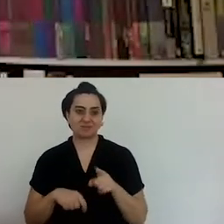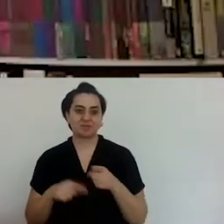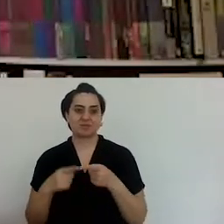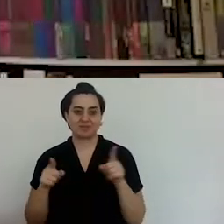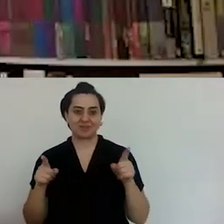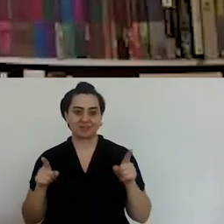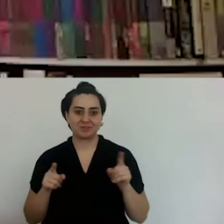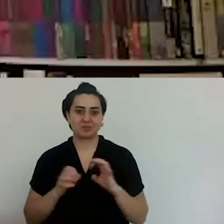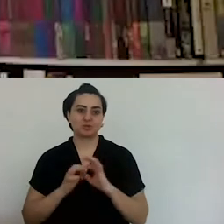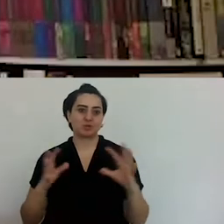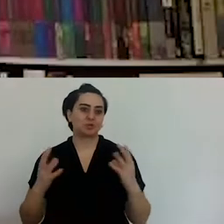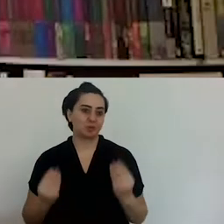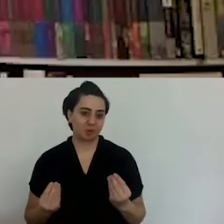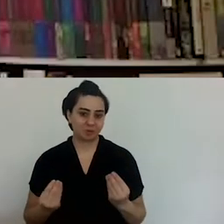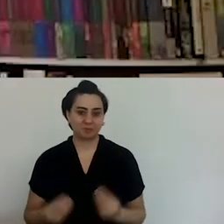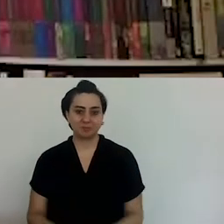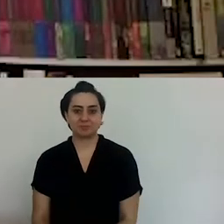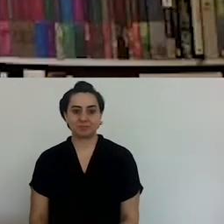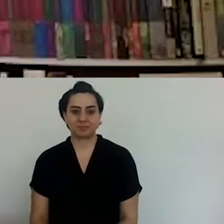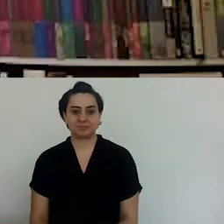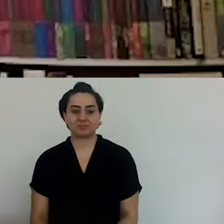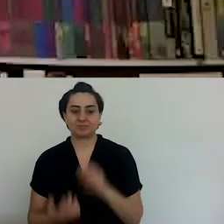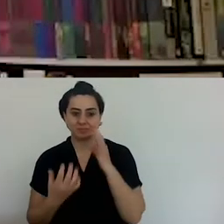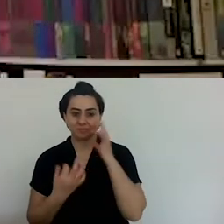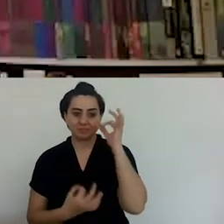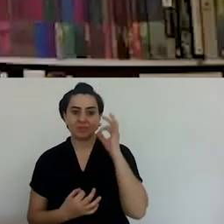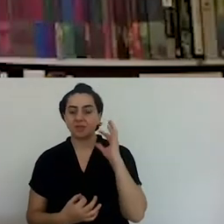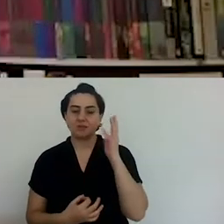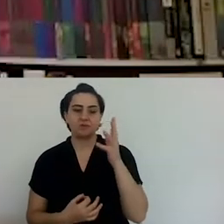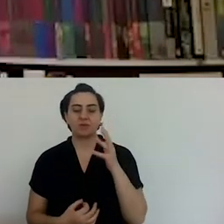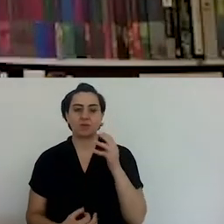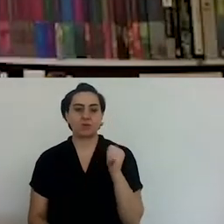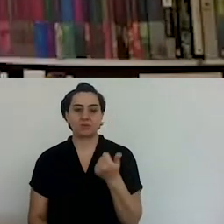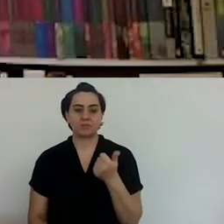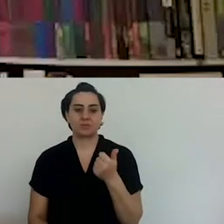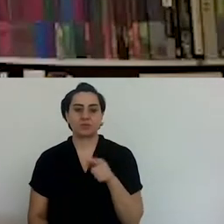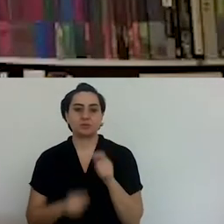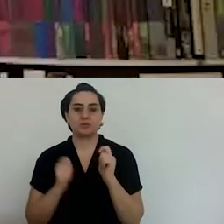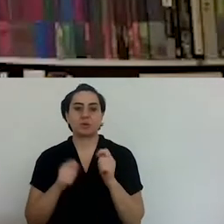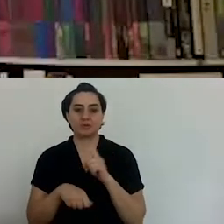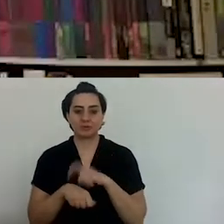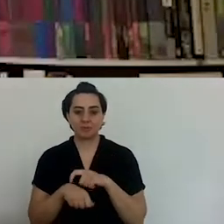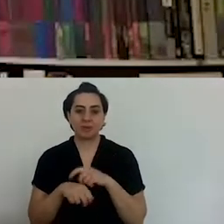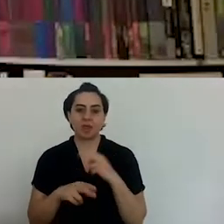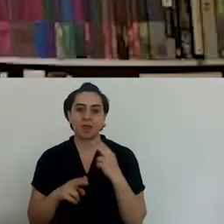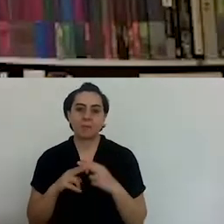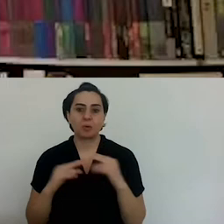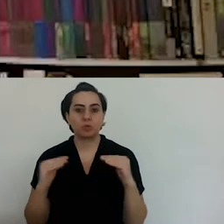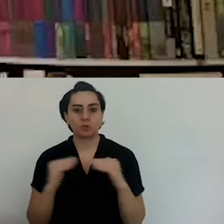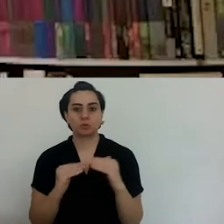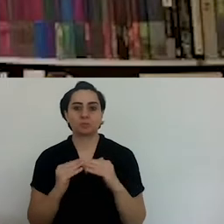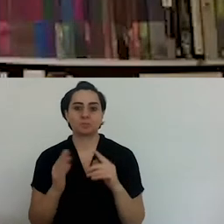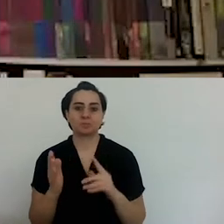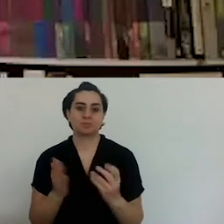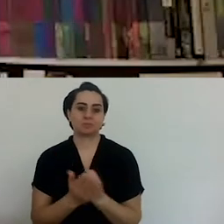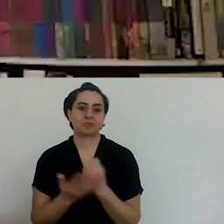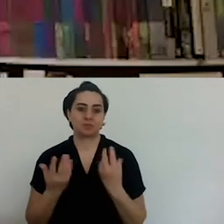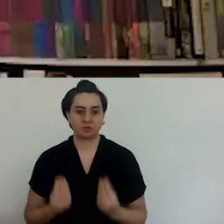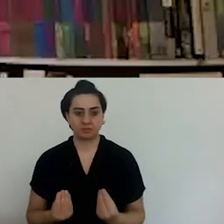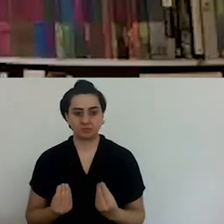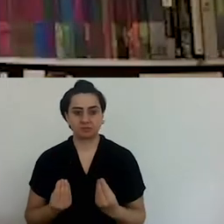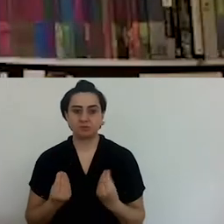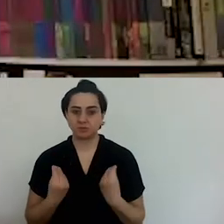difficult times create different solutions. I think human beings' adaptability to such